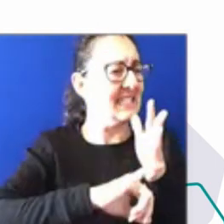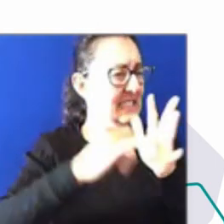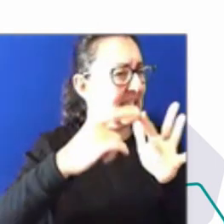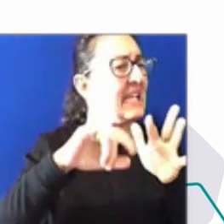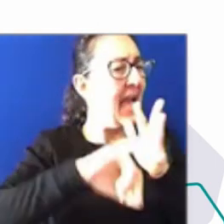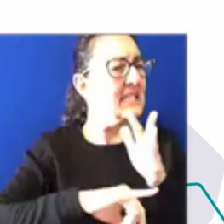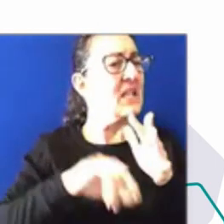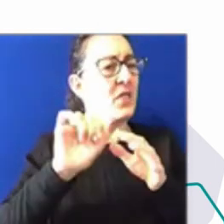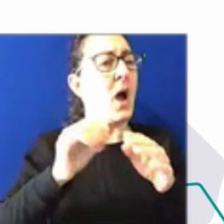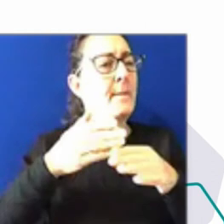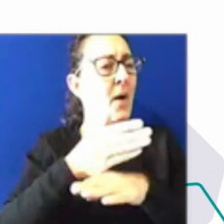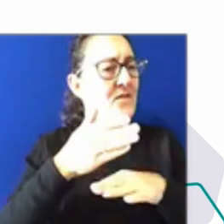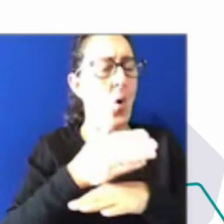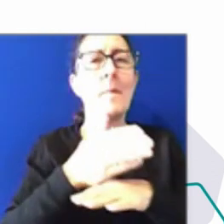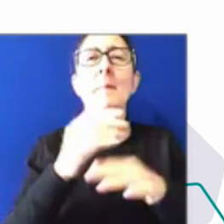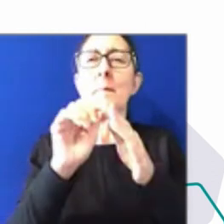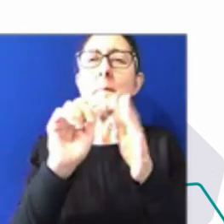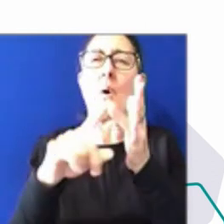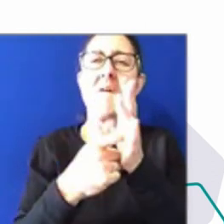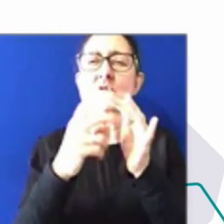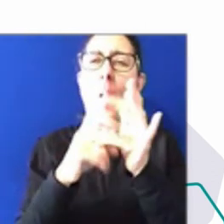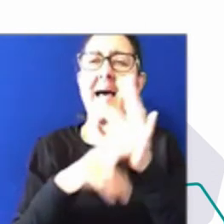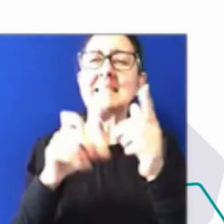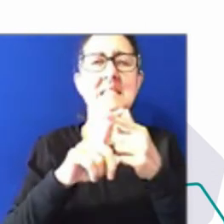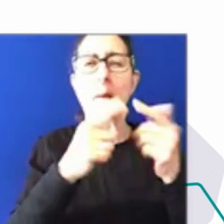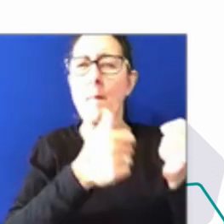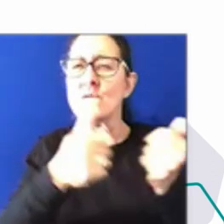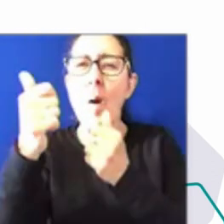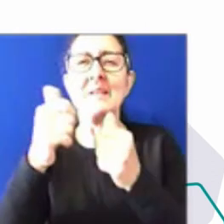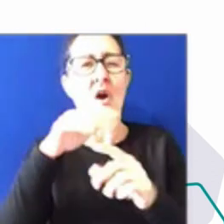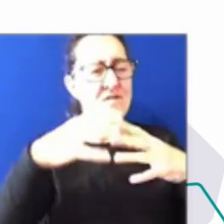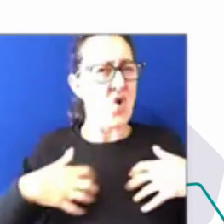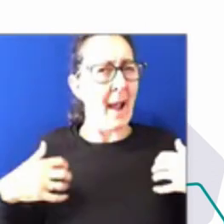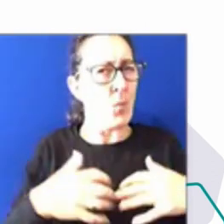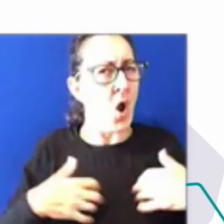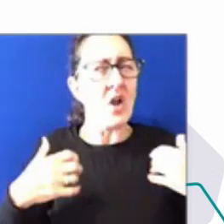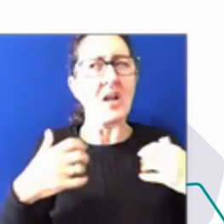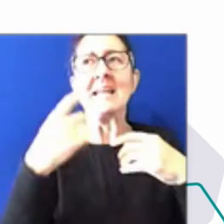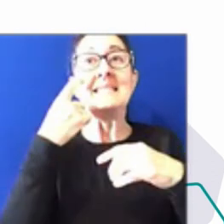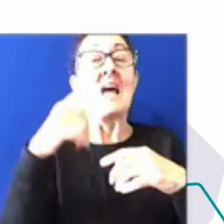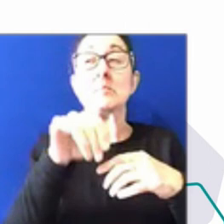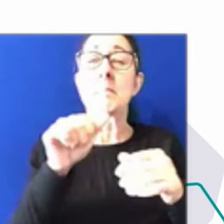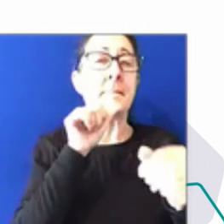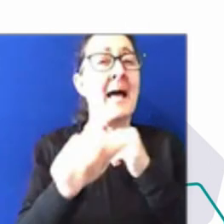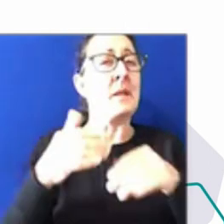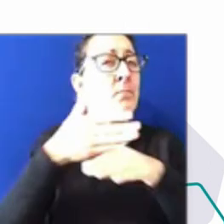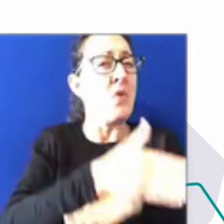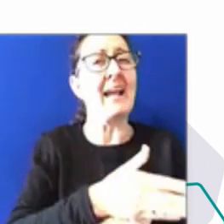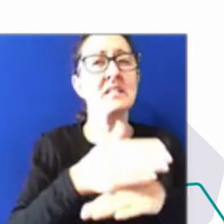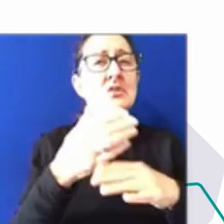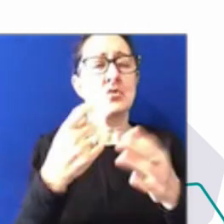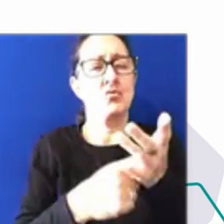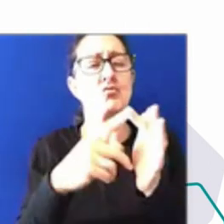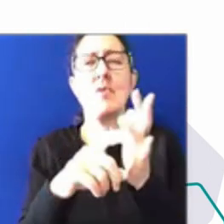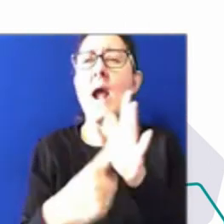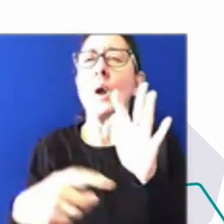ensuring that public servants have access to things like, you know, best practice record keeping. I might pause there and just because